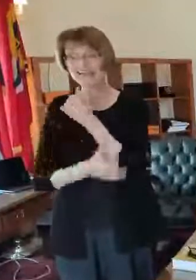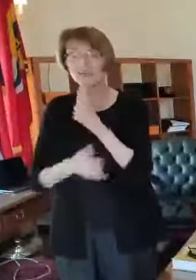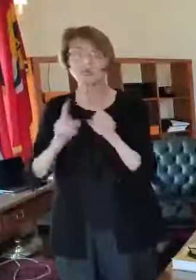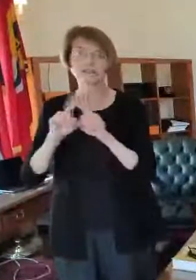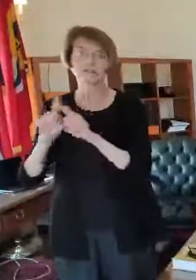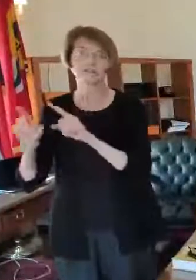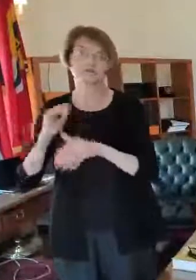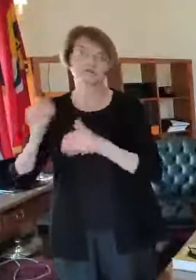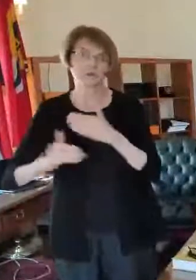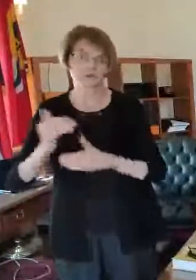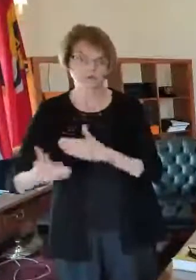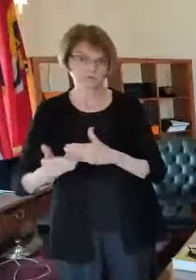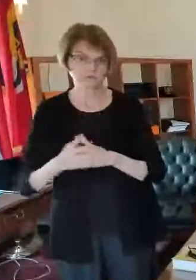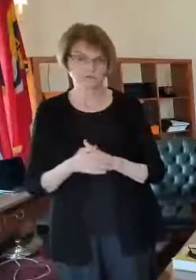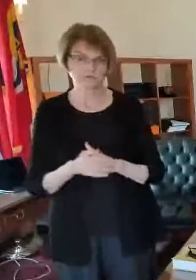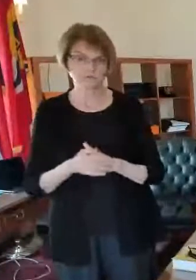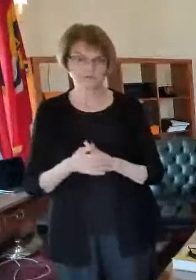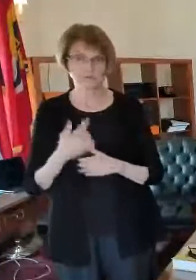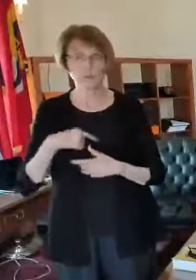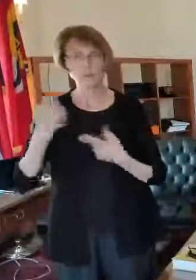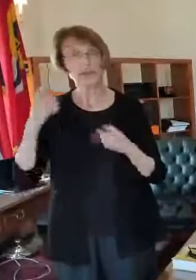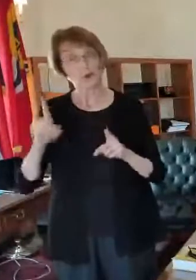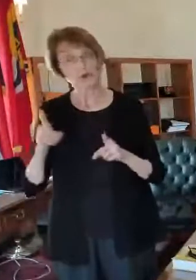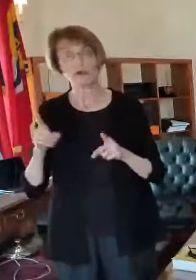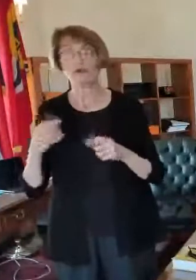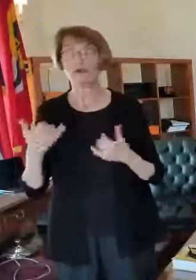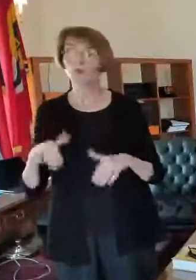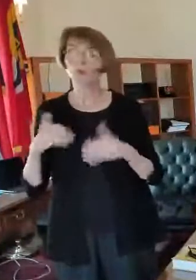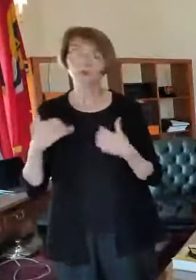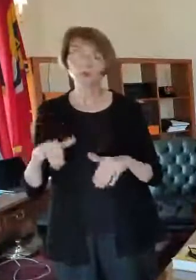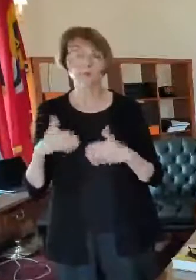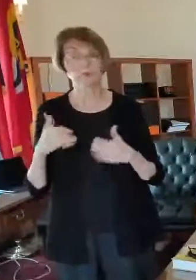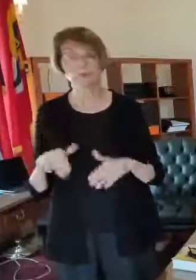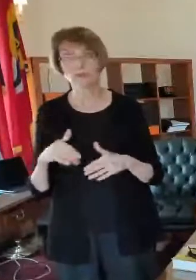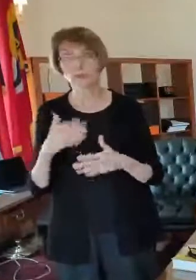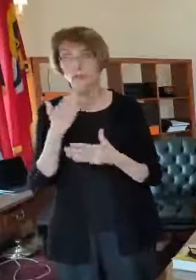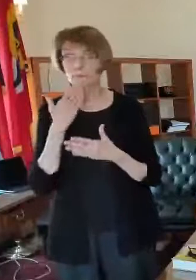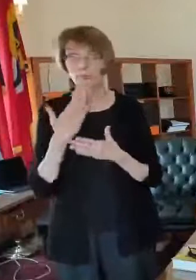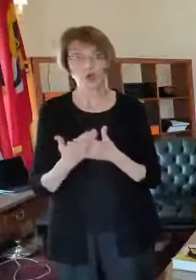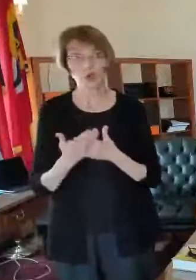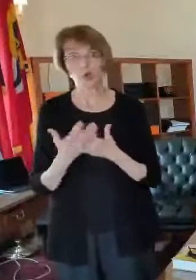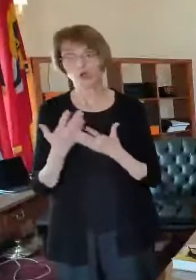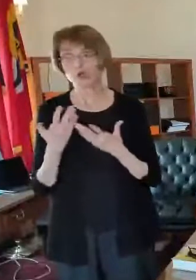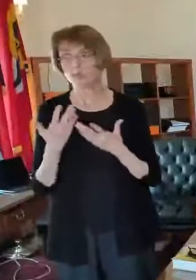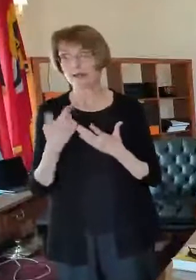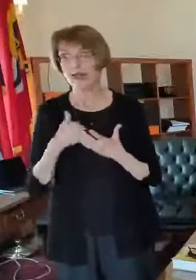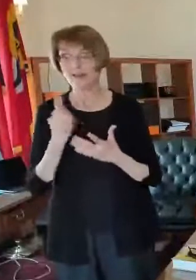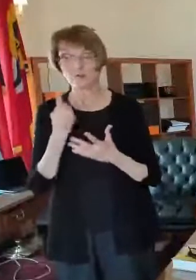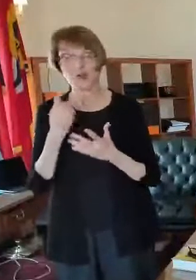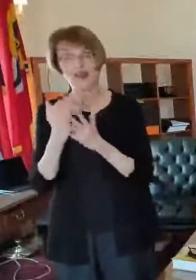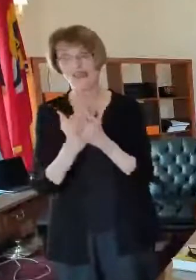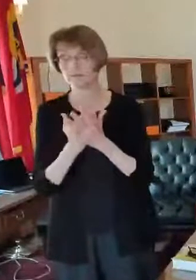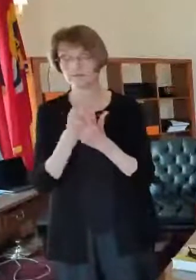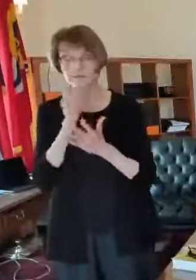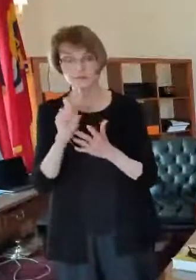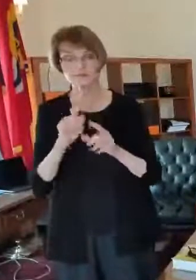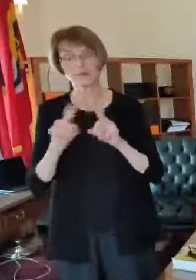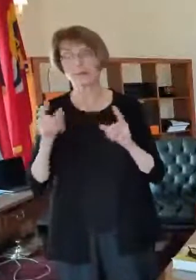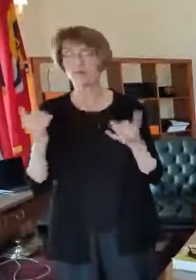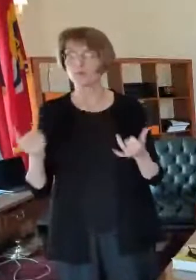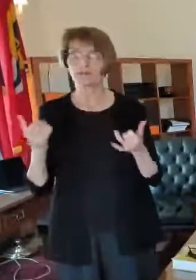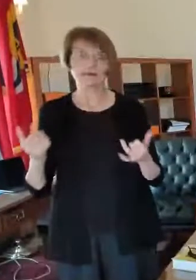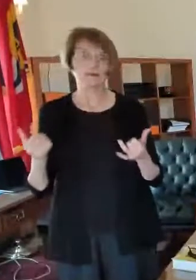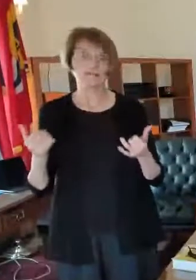uh it it i think we all agree it would have been really useful to to be working uh off of one list but at this